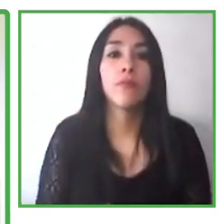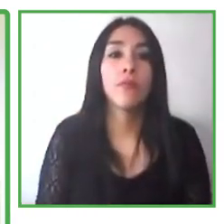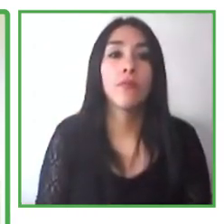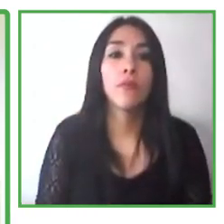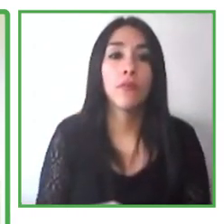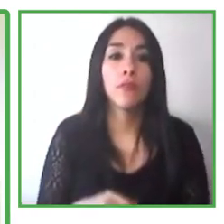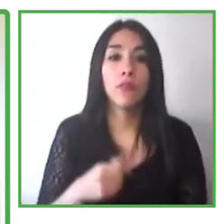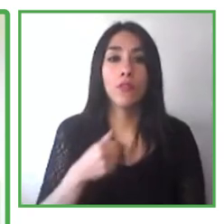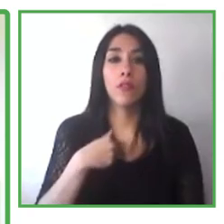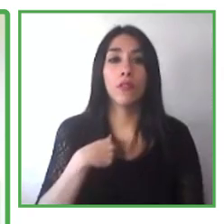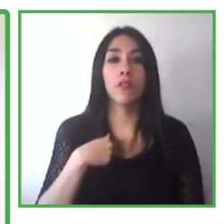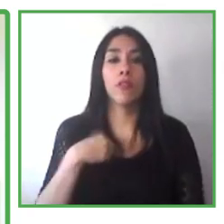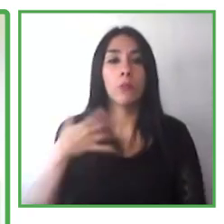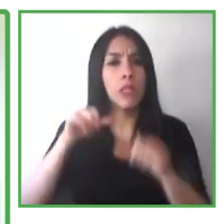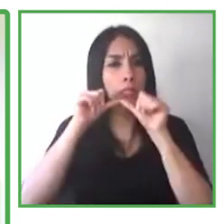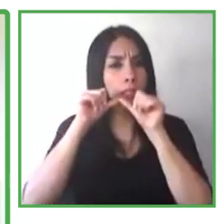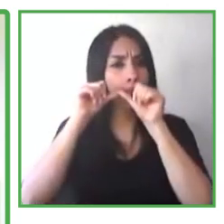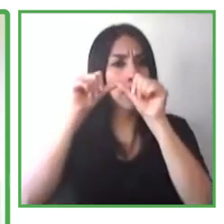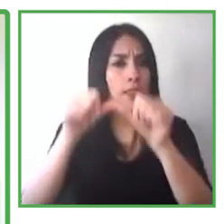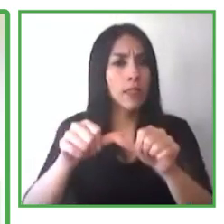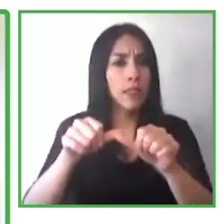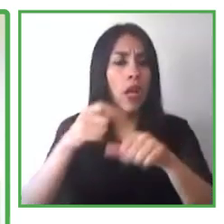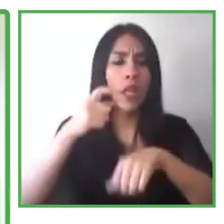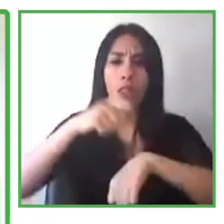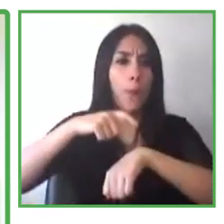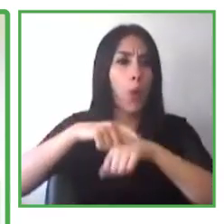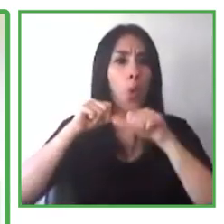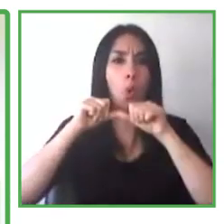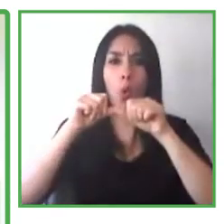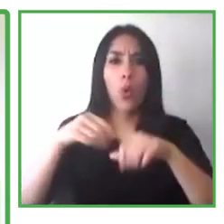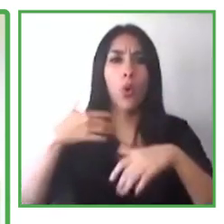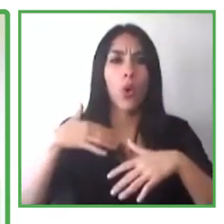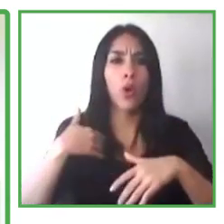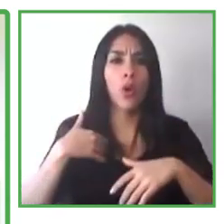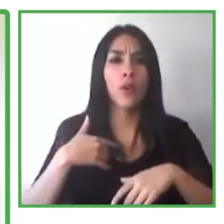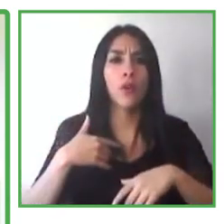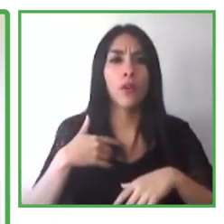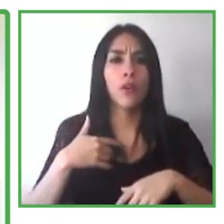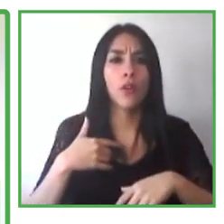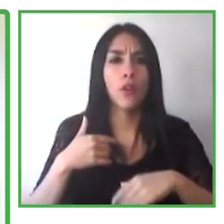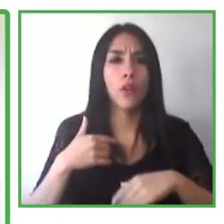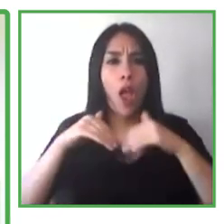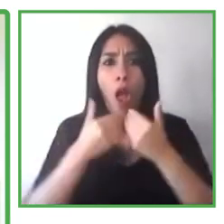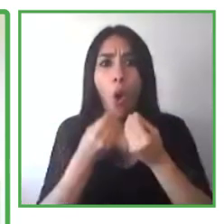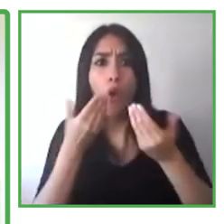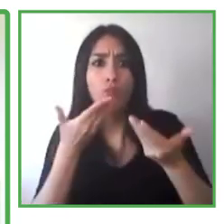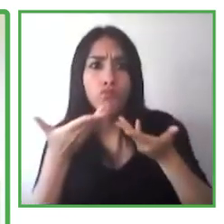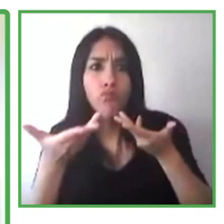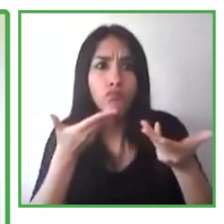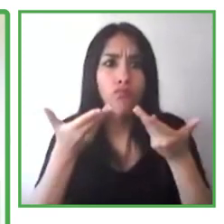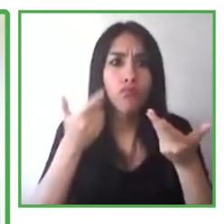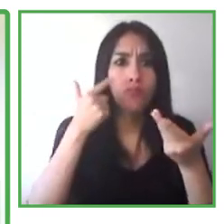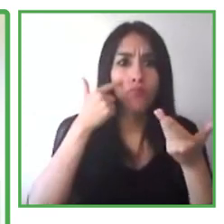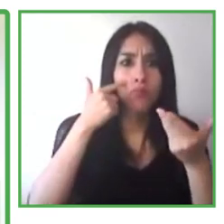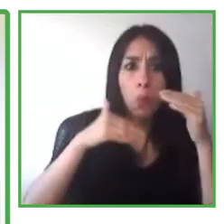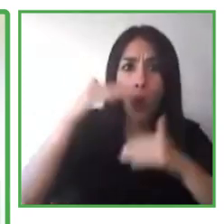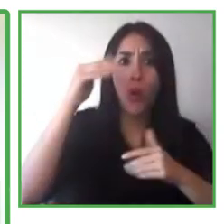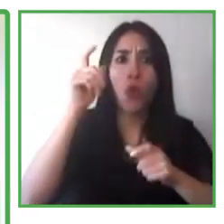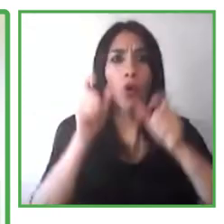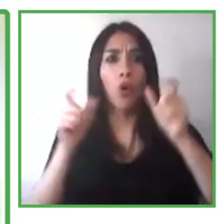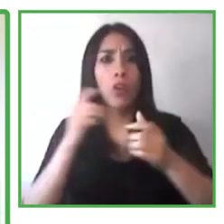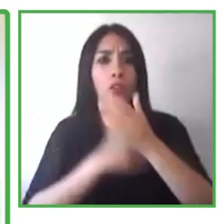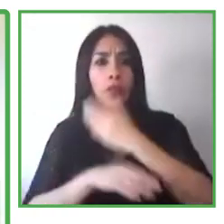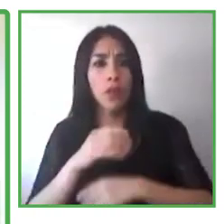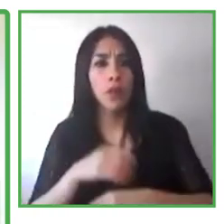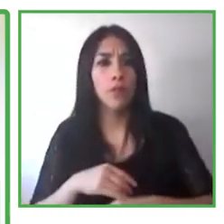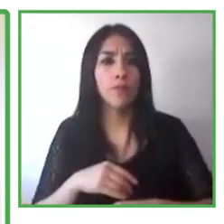disabilities. We've collaborated with the disability community at Microsoft to create a disability inclusion hub. This